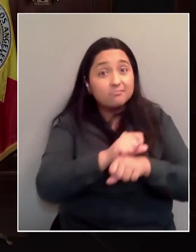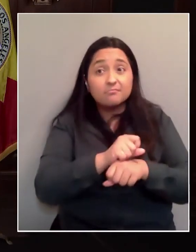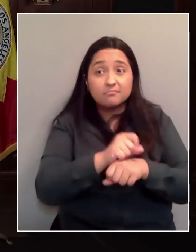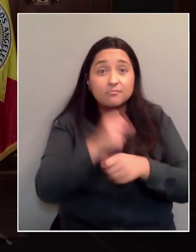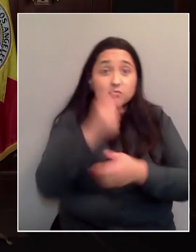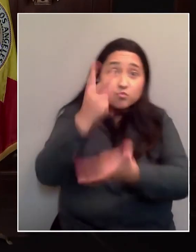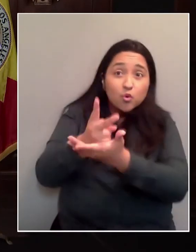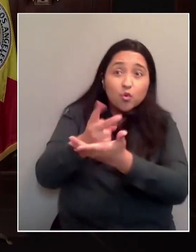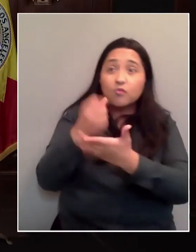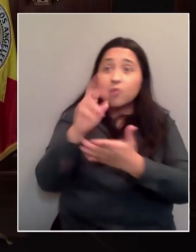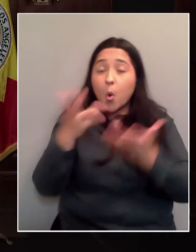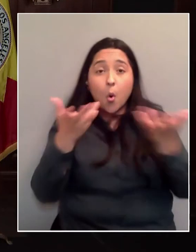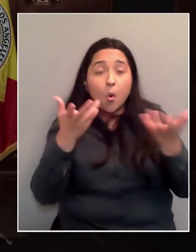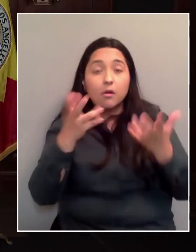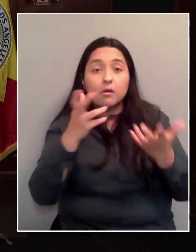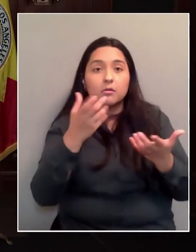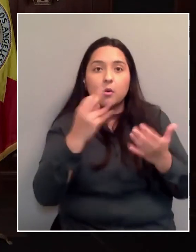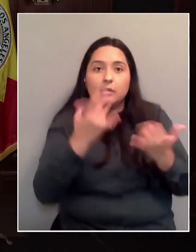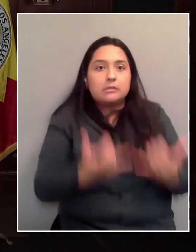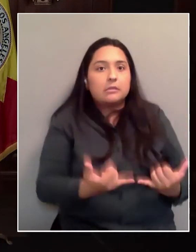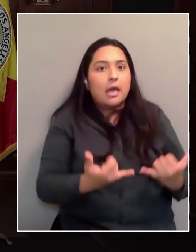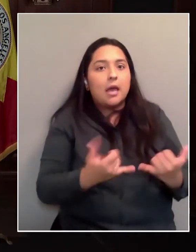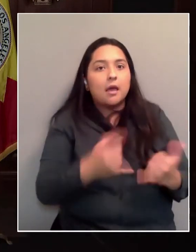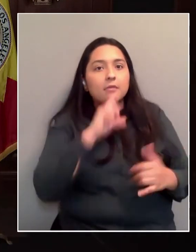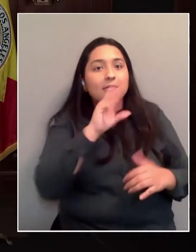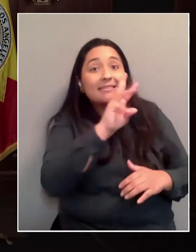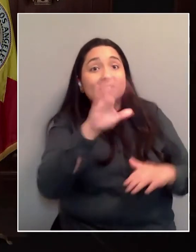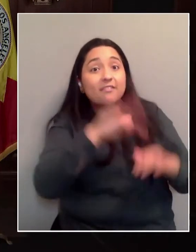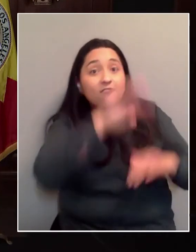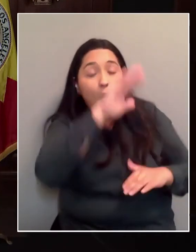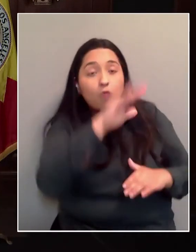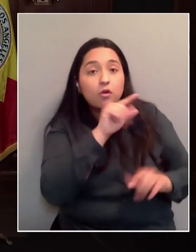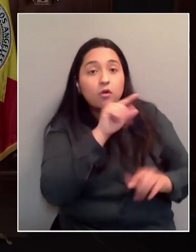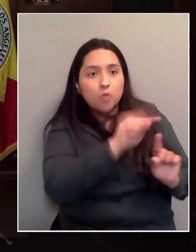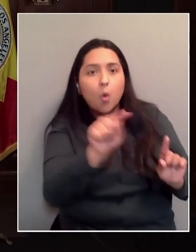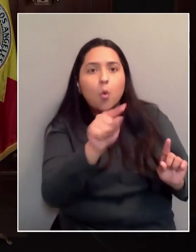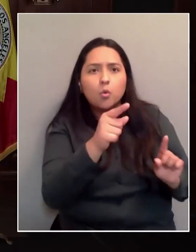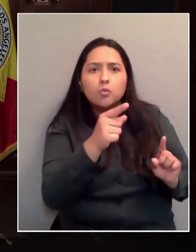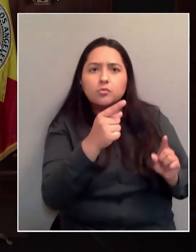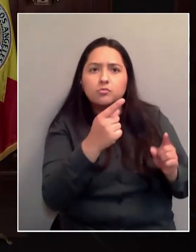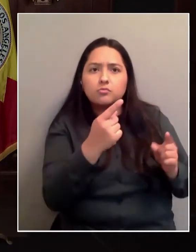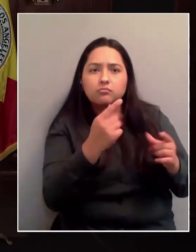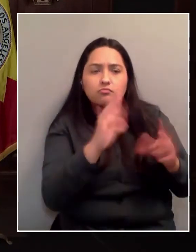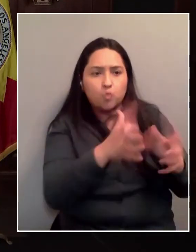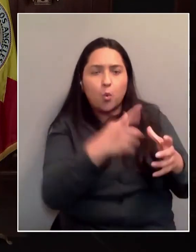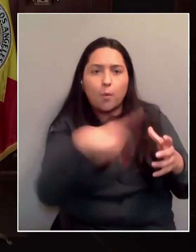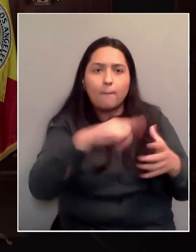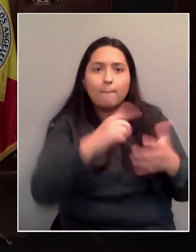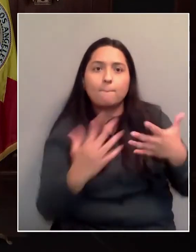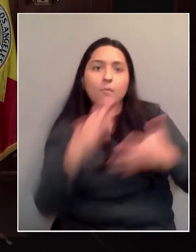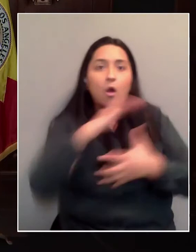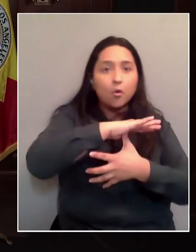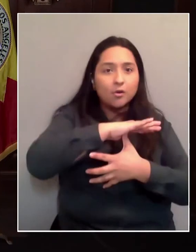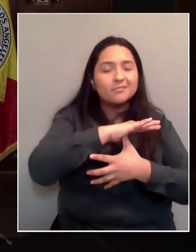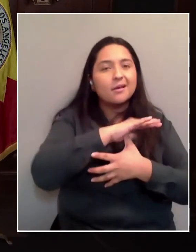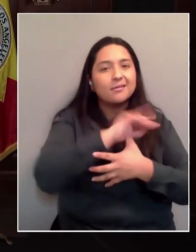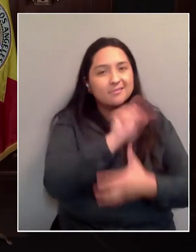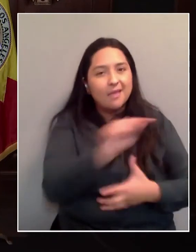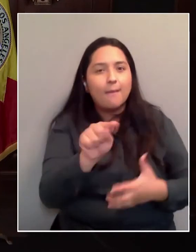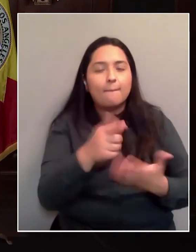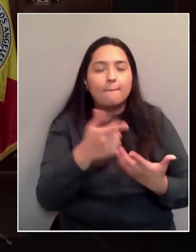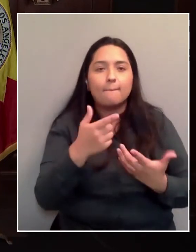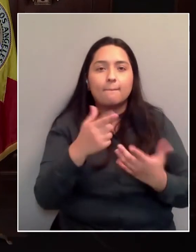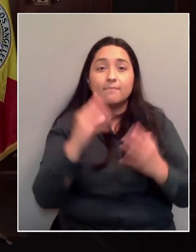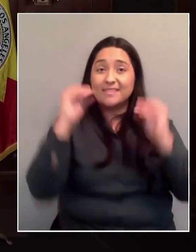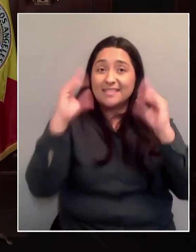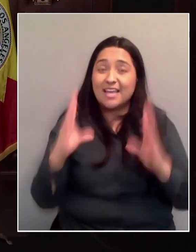older, when I can do first doses again, hopefully next week, that I will prioritize those school workers that are already working. Remember, even as teachers have been working